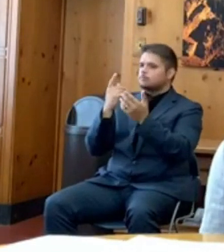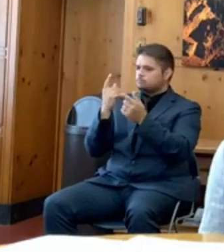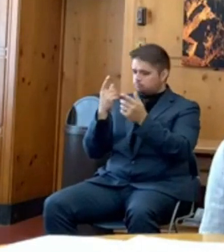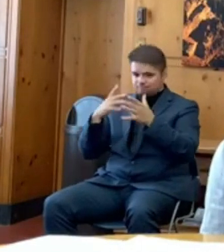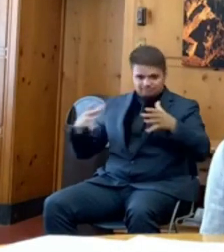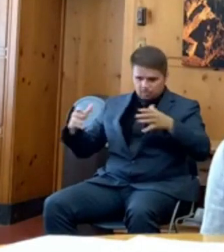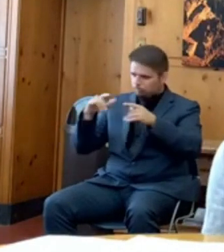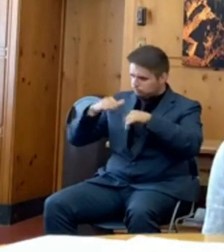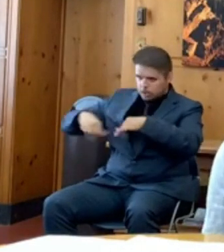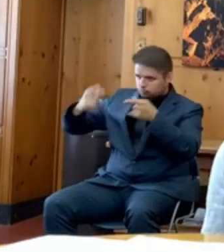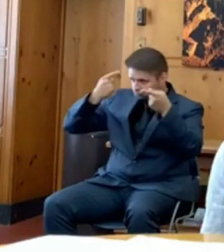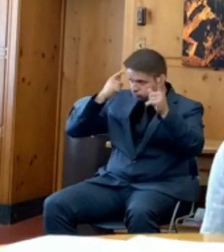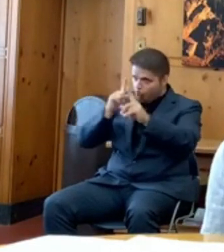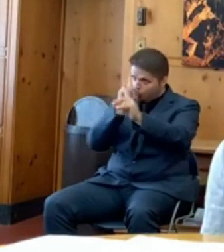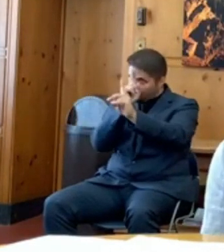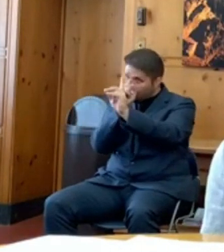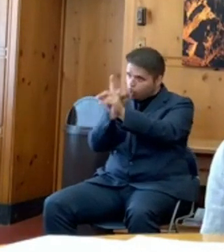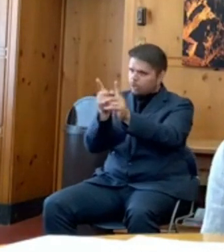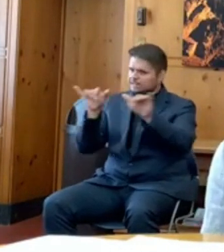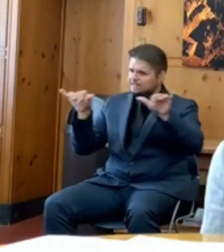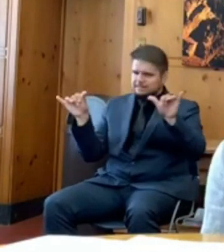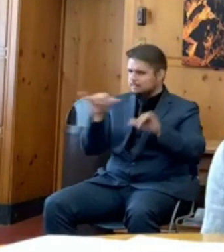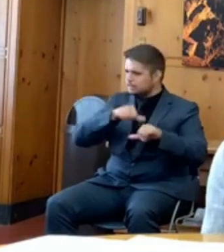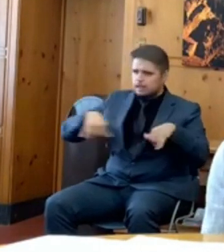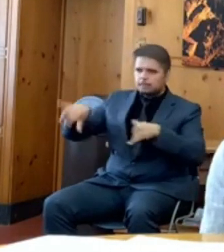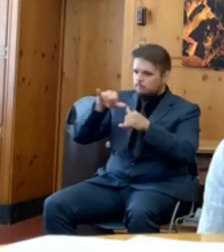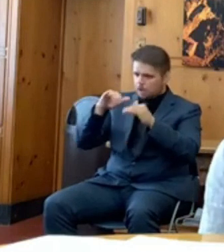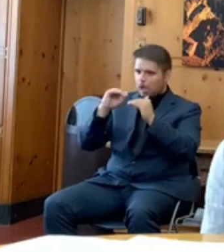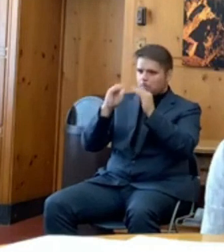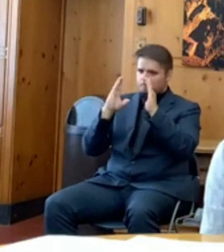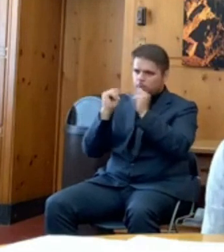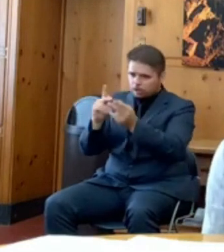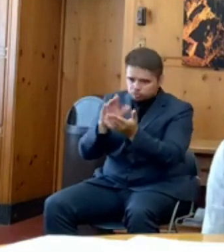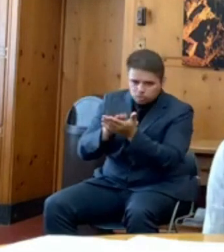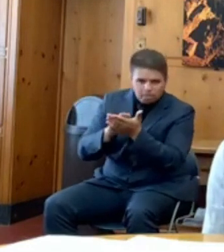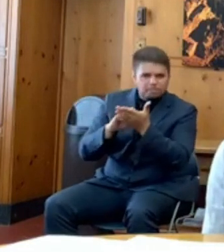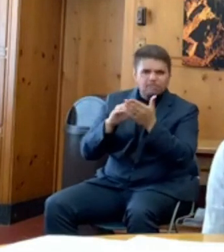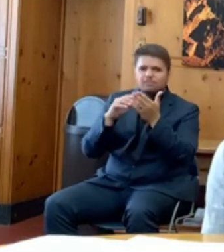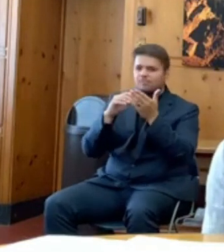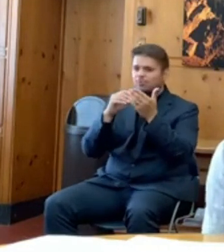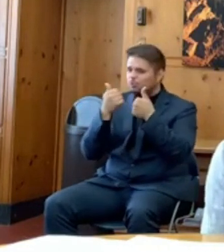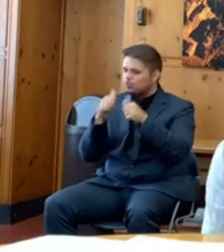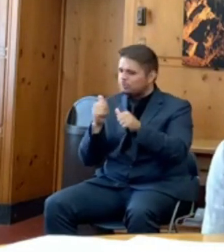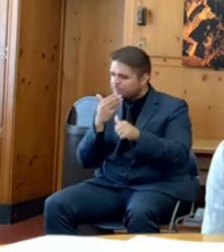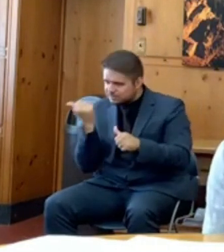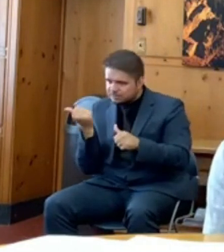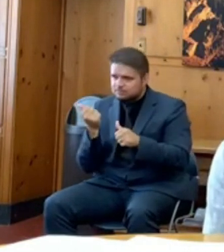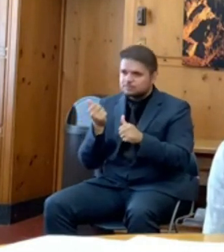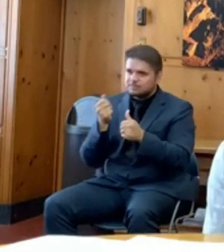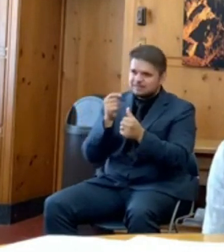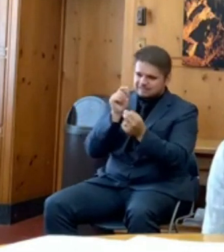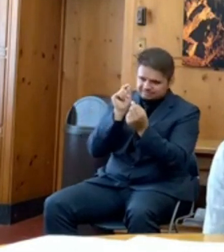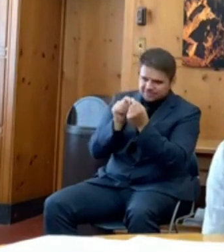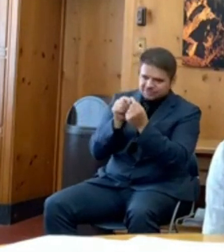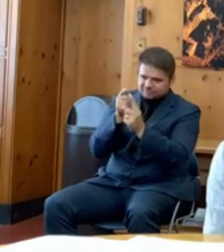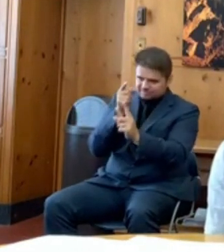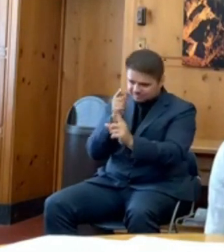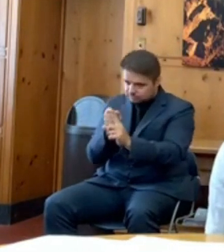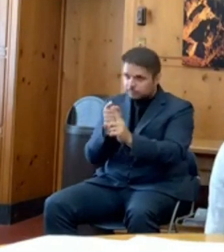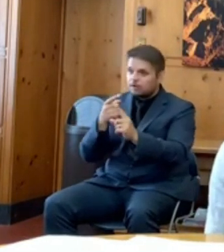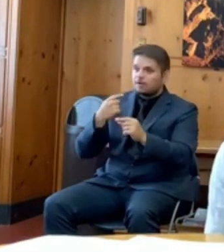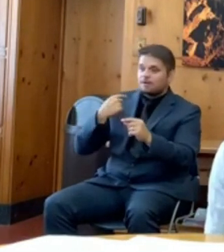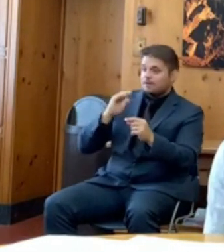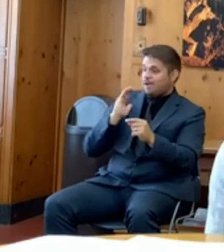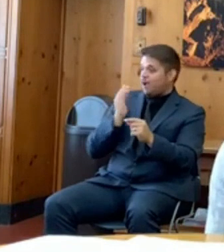our students back in school as quickly as possible, but particularly our earliest grades. Early